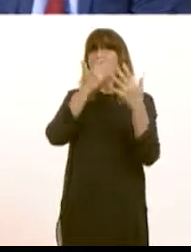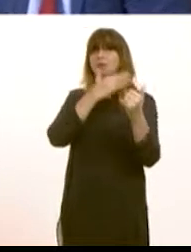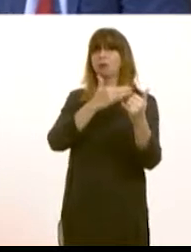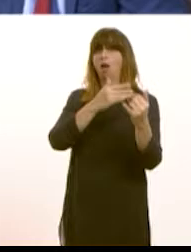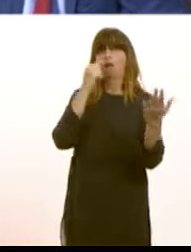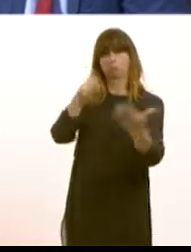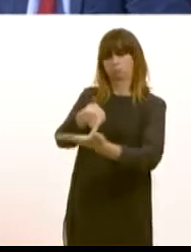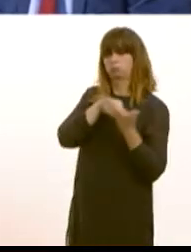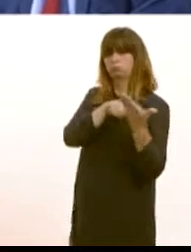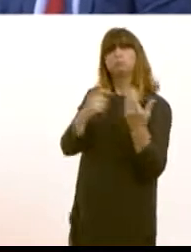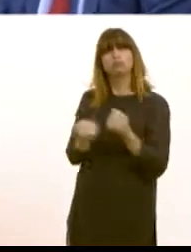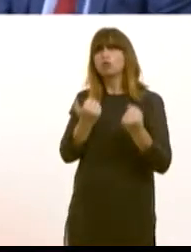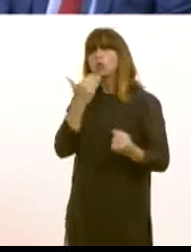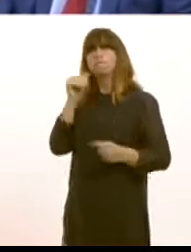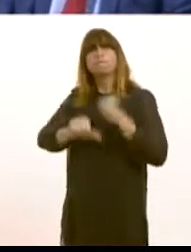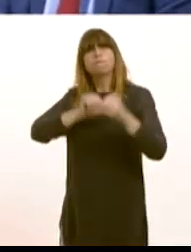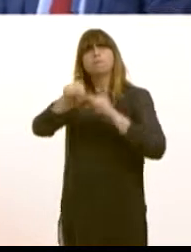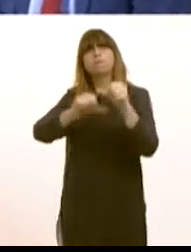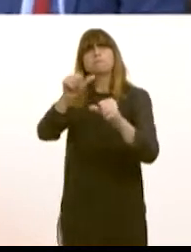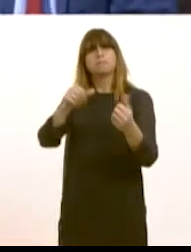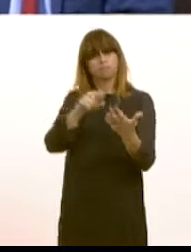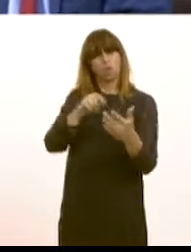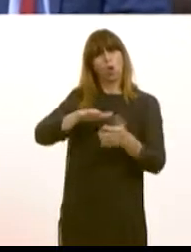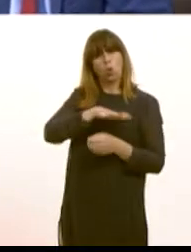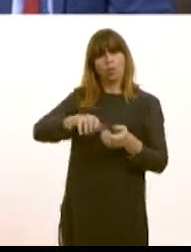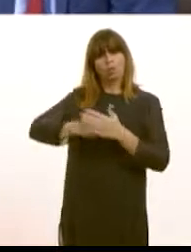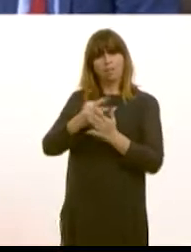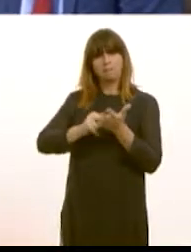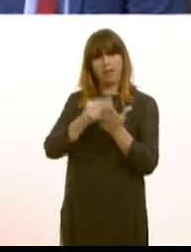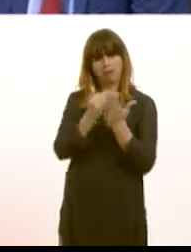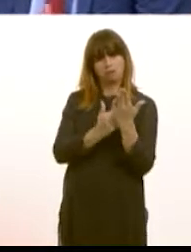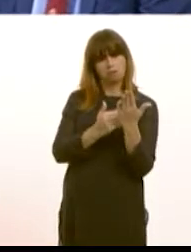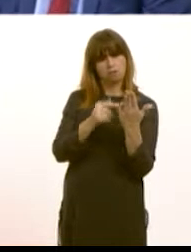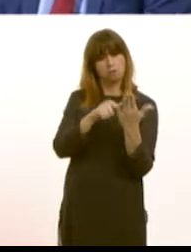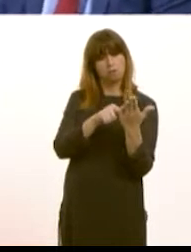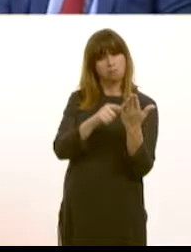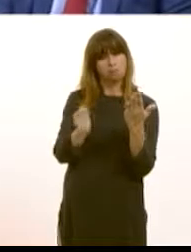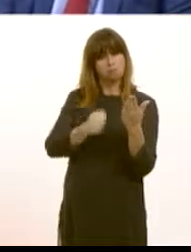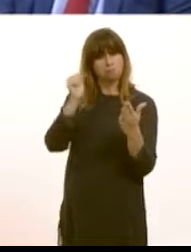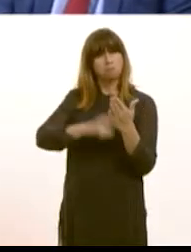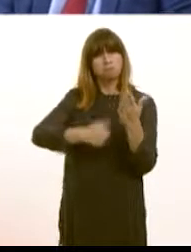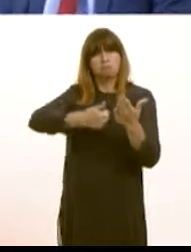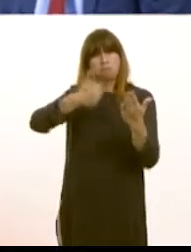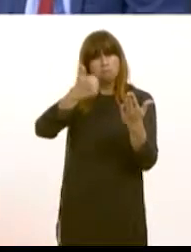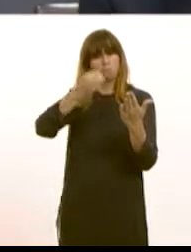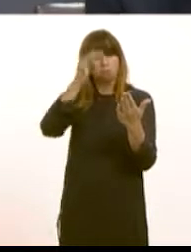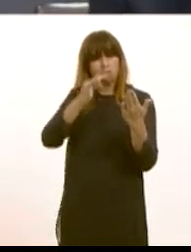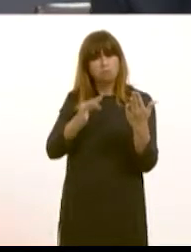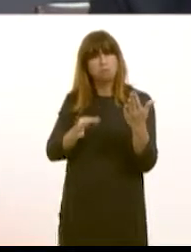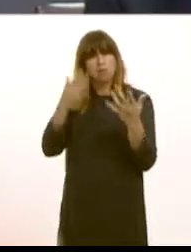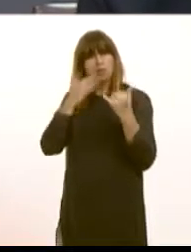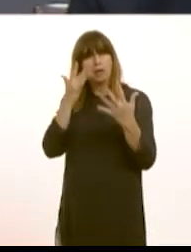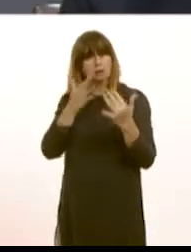that's a robust system to make sure that an LDP has been tested as rigorously and as thoroughly as possible in the future